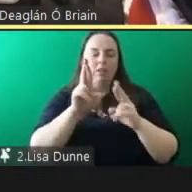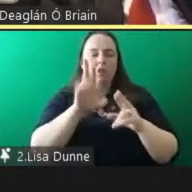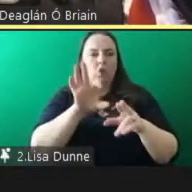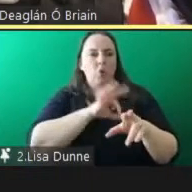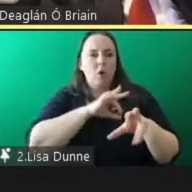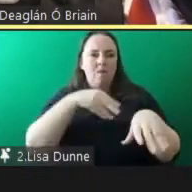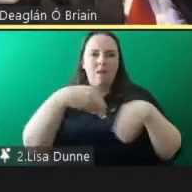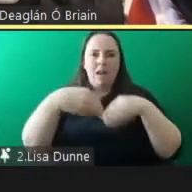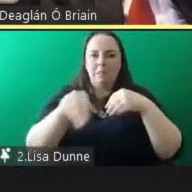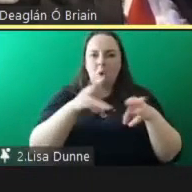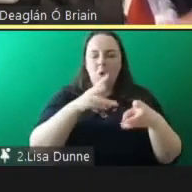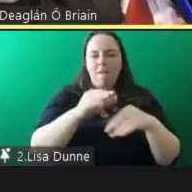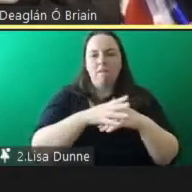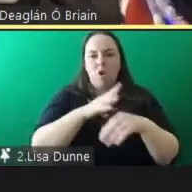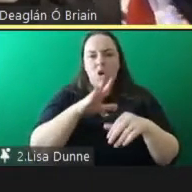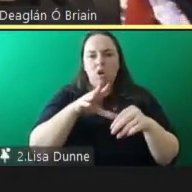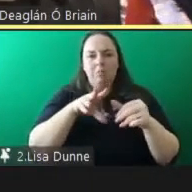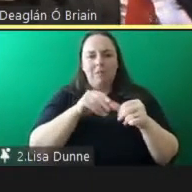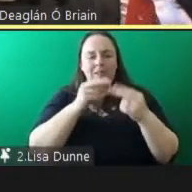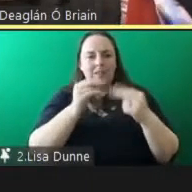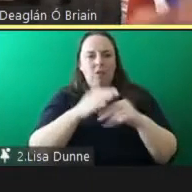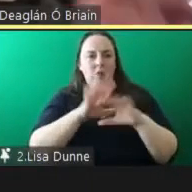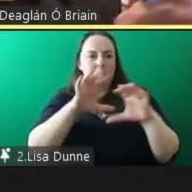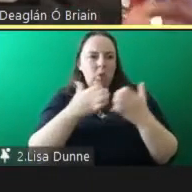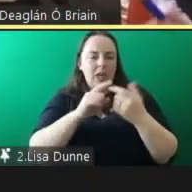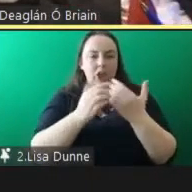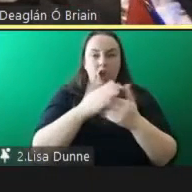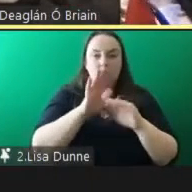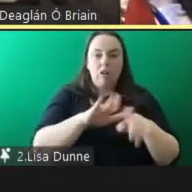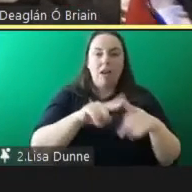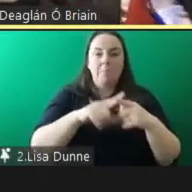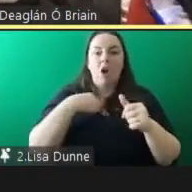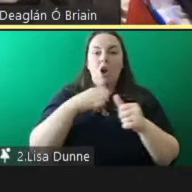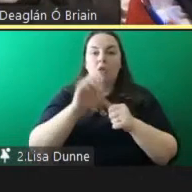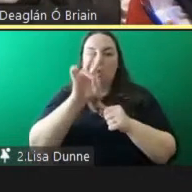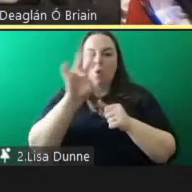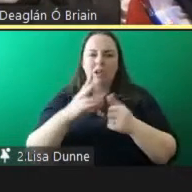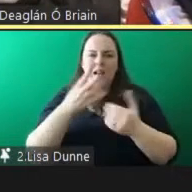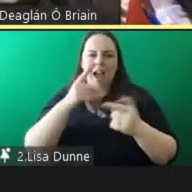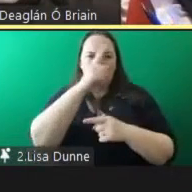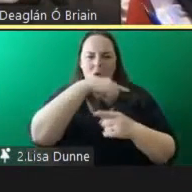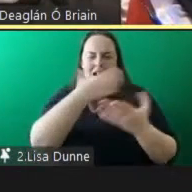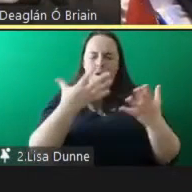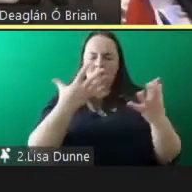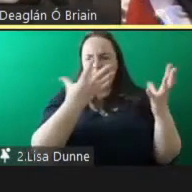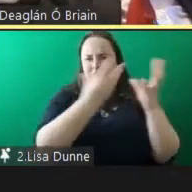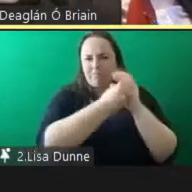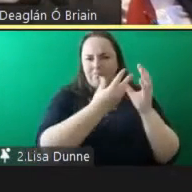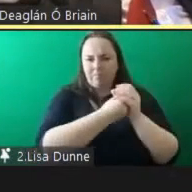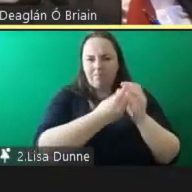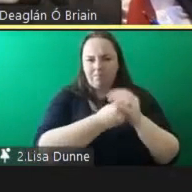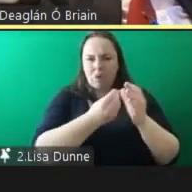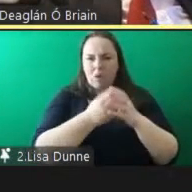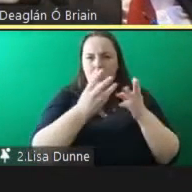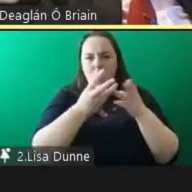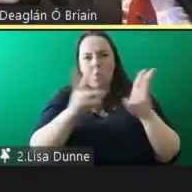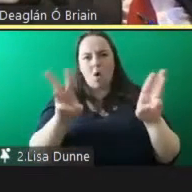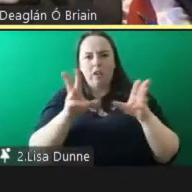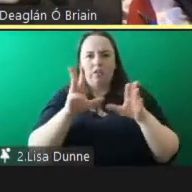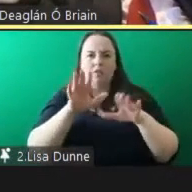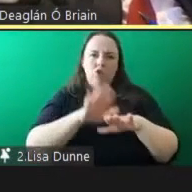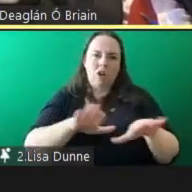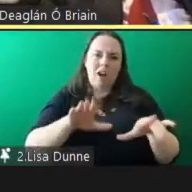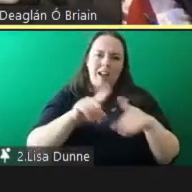of particular communities in particular cohorts of young children and the other question is how does all this fit together with wider child and family services and